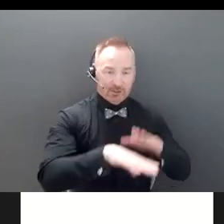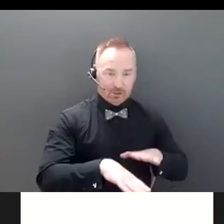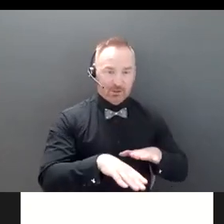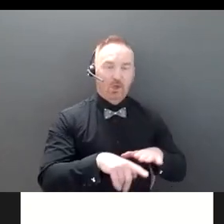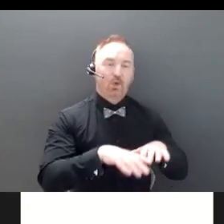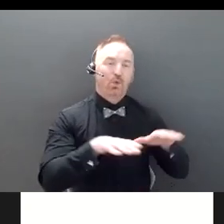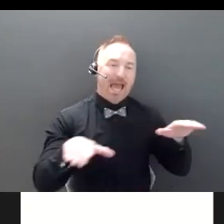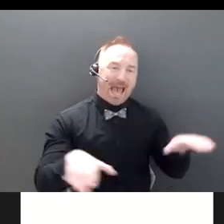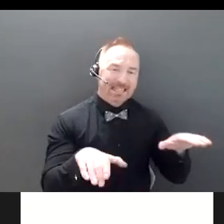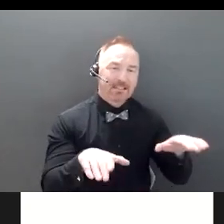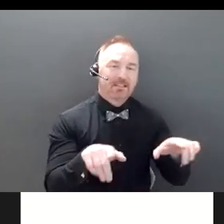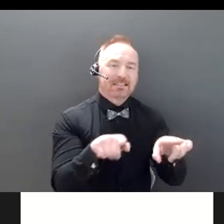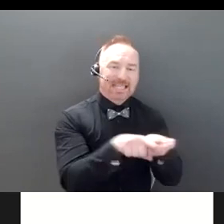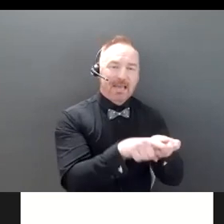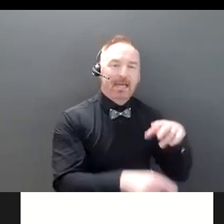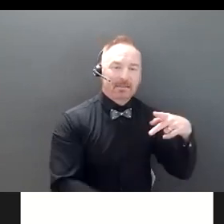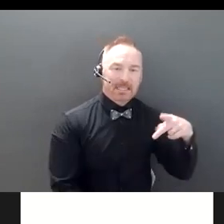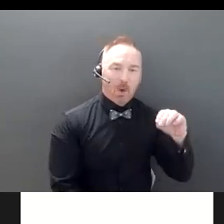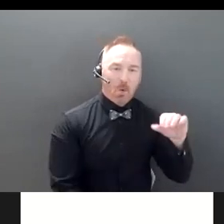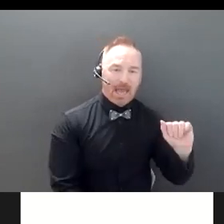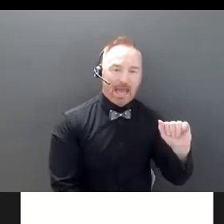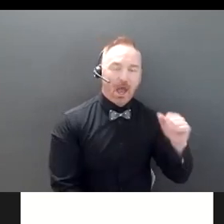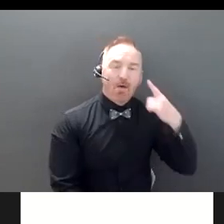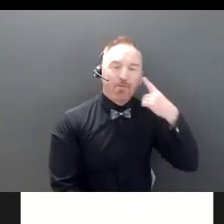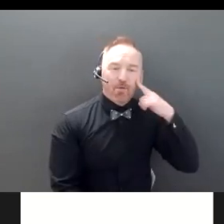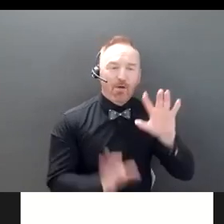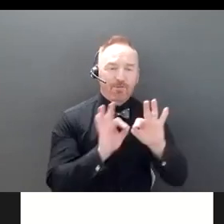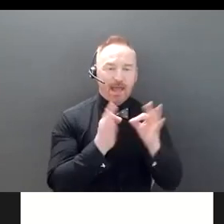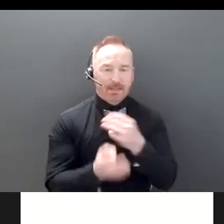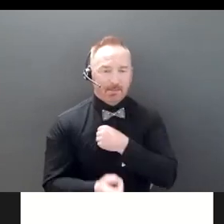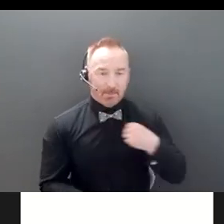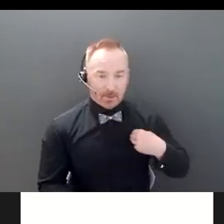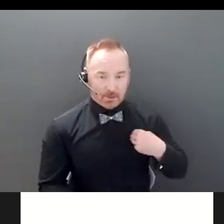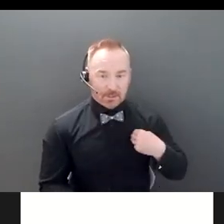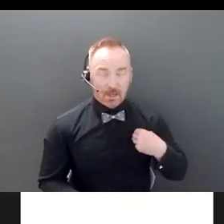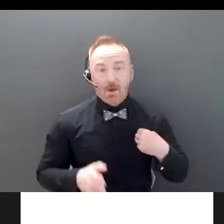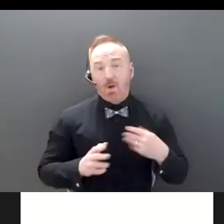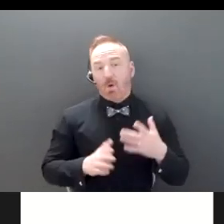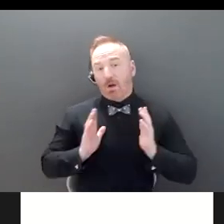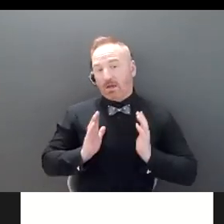for their family members who were also the clients of the firms who just didn't act appropriately.